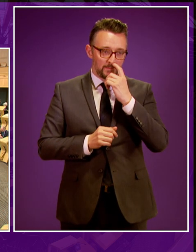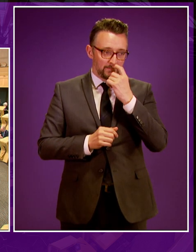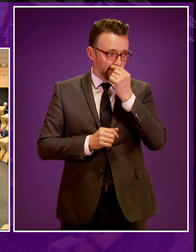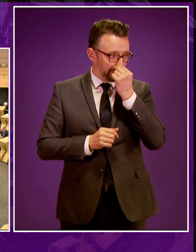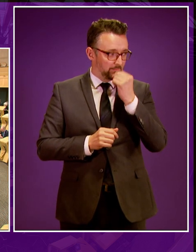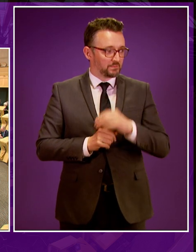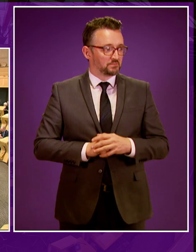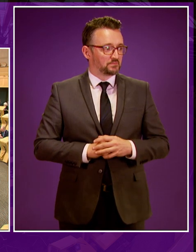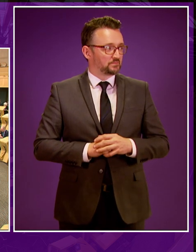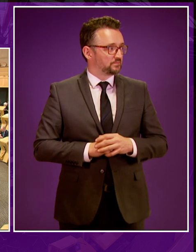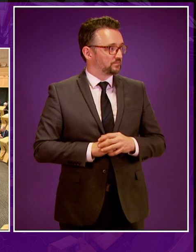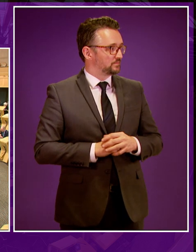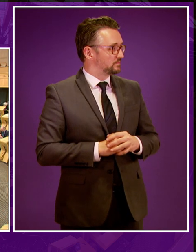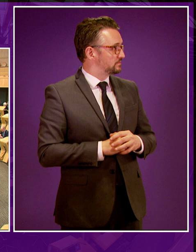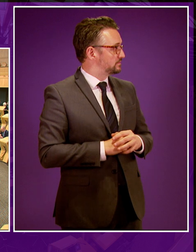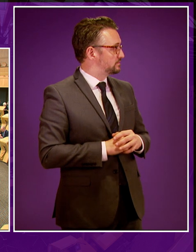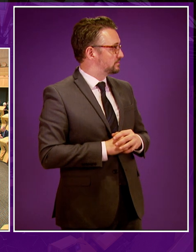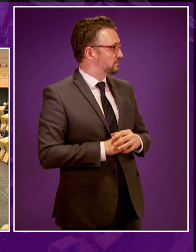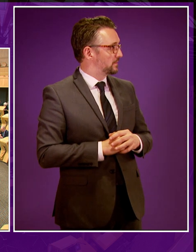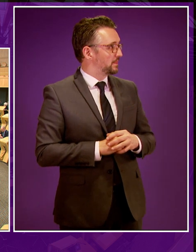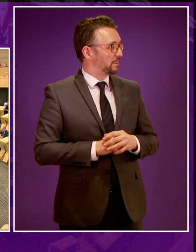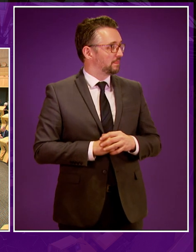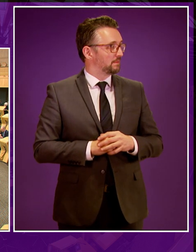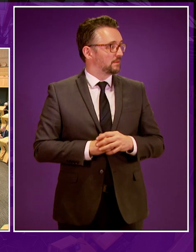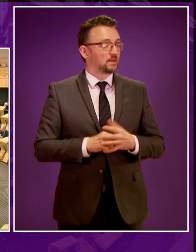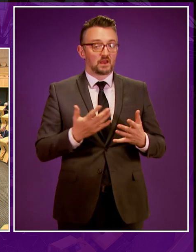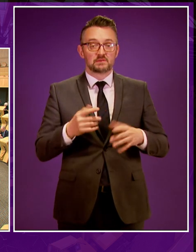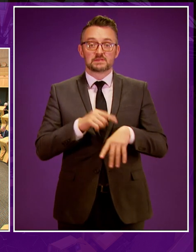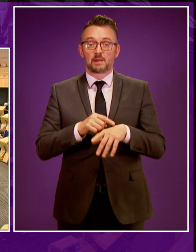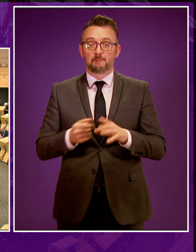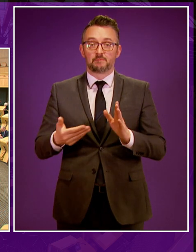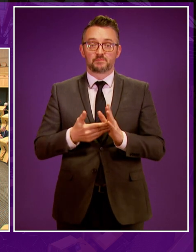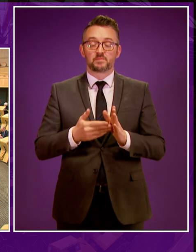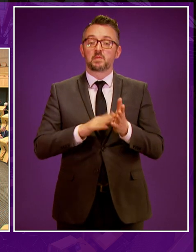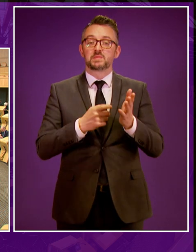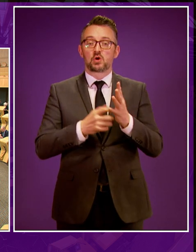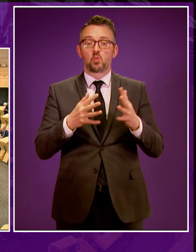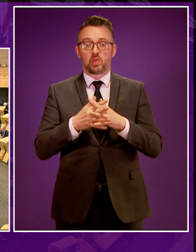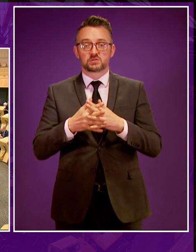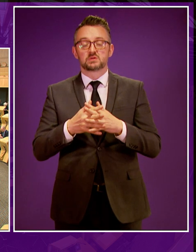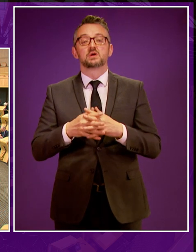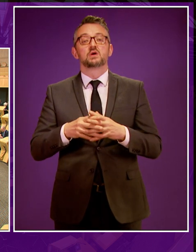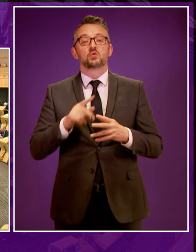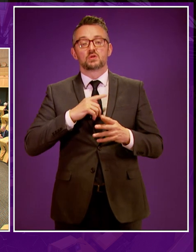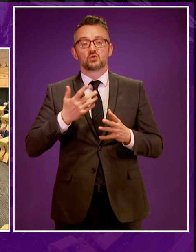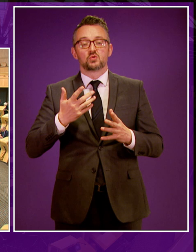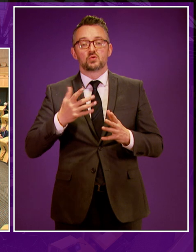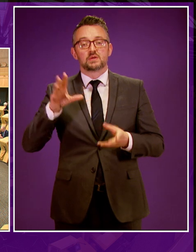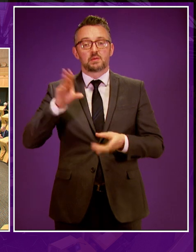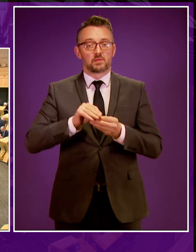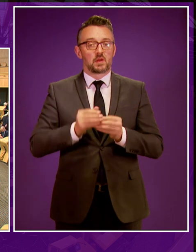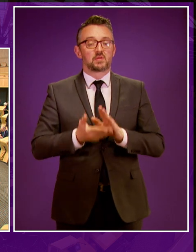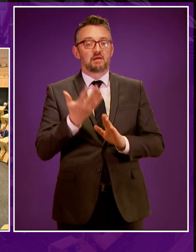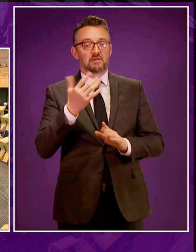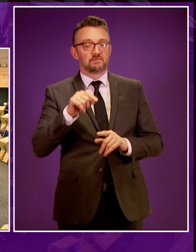Thank you, Mr. Burnett. You have some spare time. Mr. Wheelhouse, Minister, to wind up the government up to